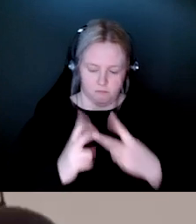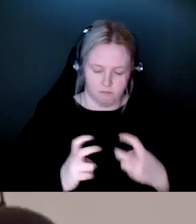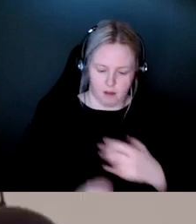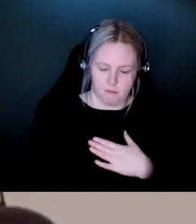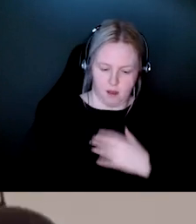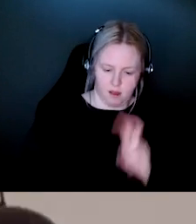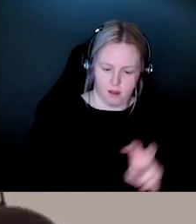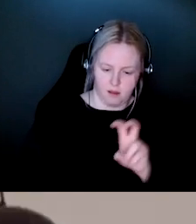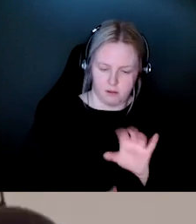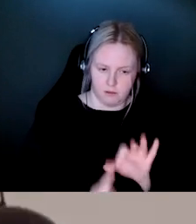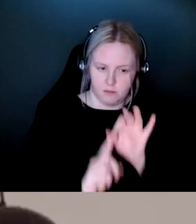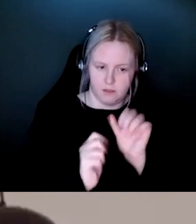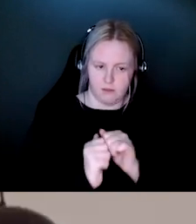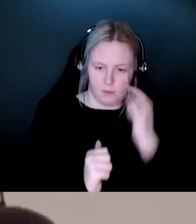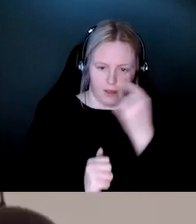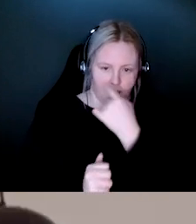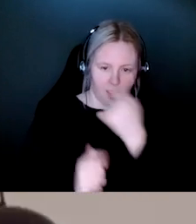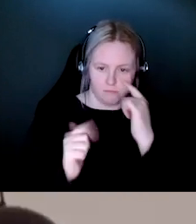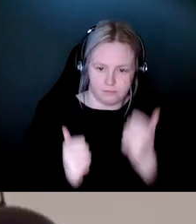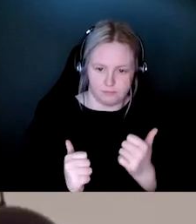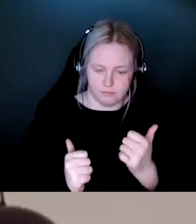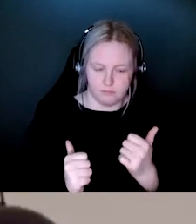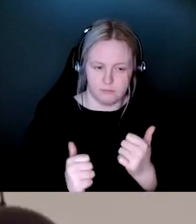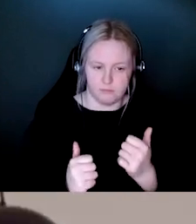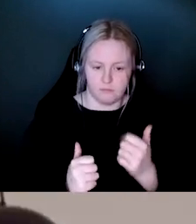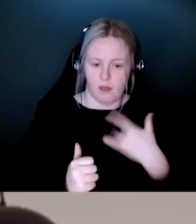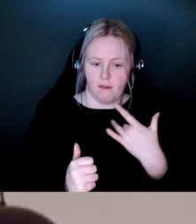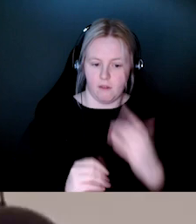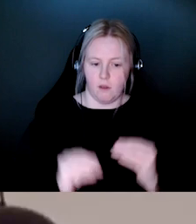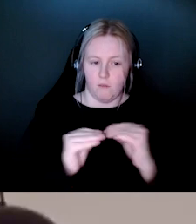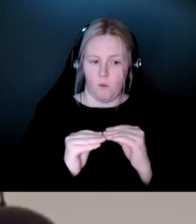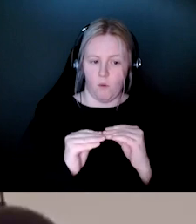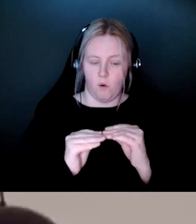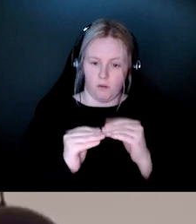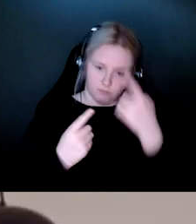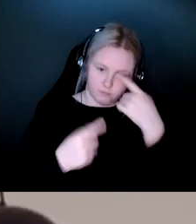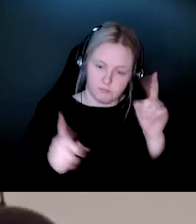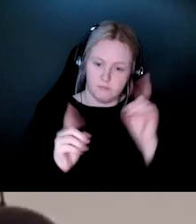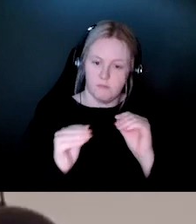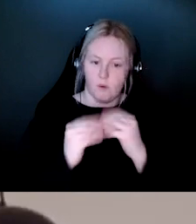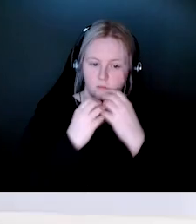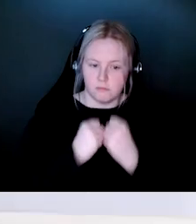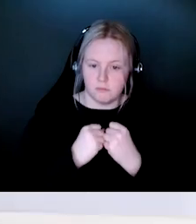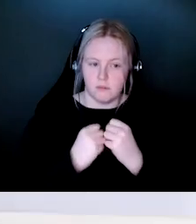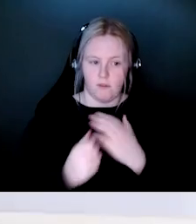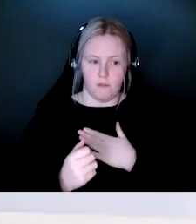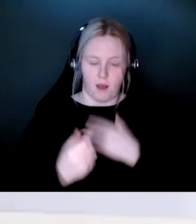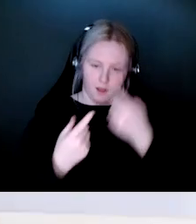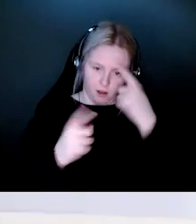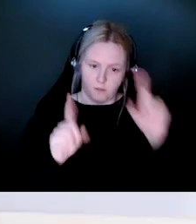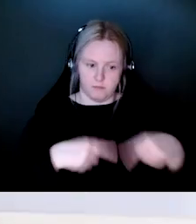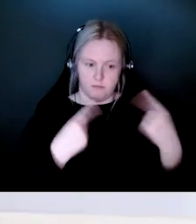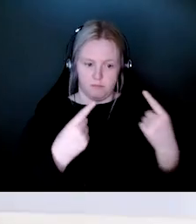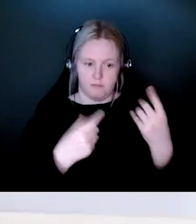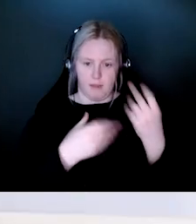the eye disease. And it gave me a greater appreciation for what I had accomplished in the last number of years. I think mentorship